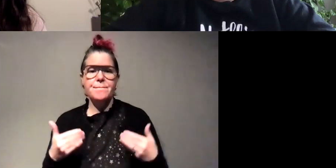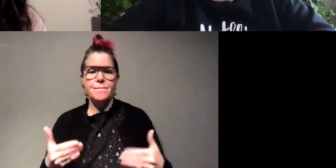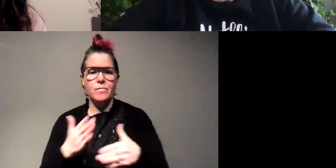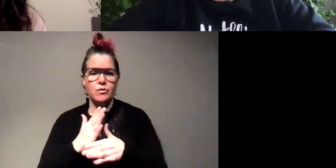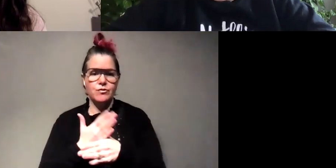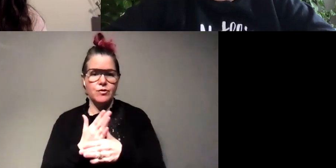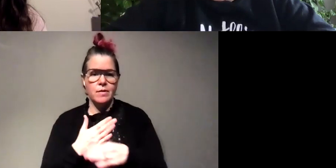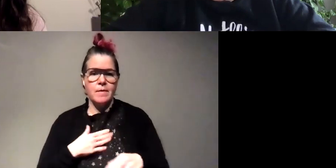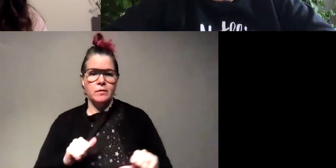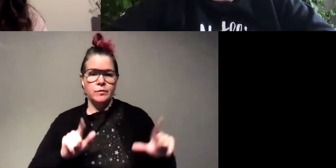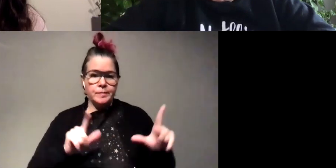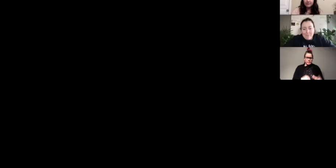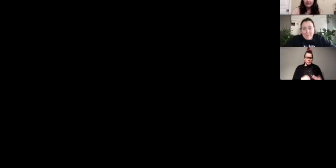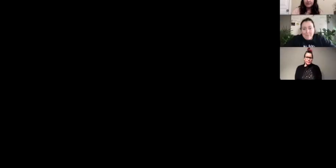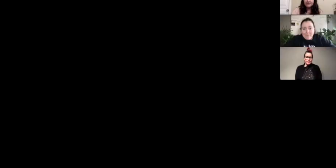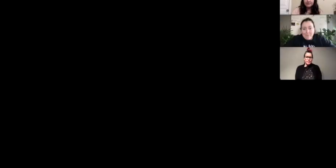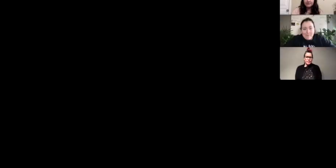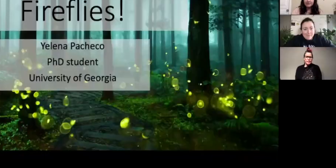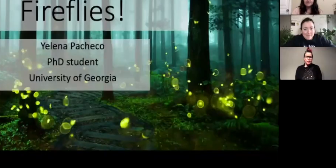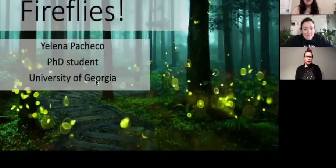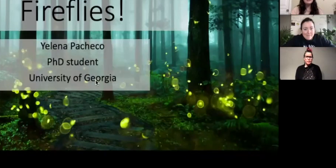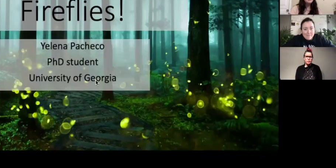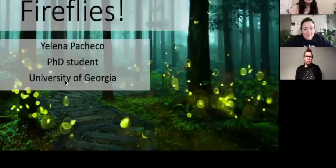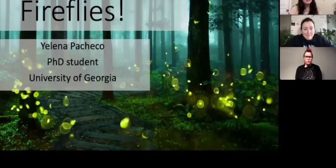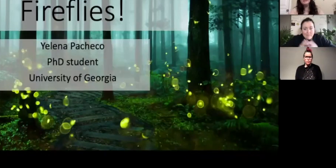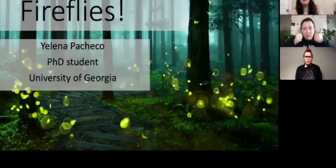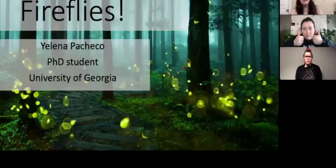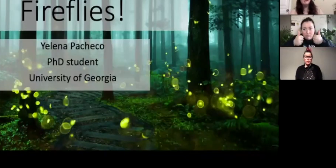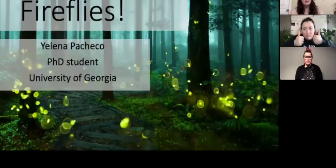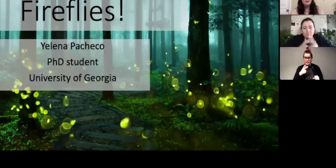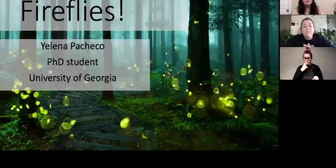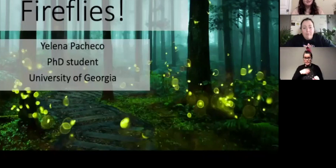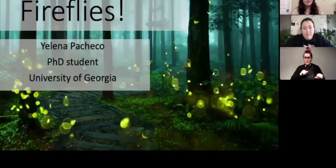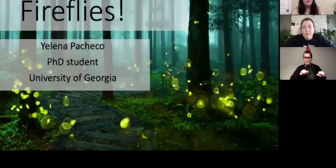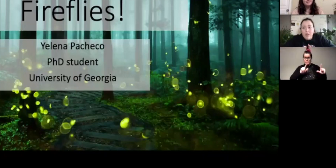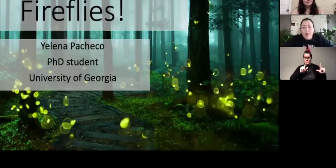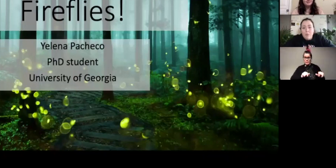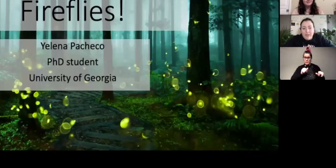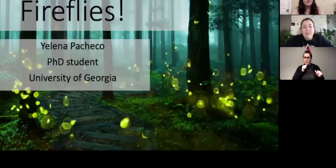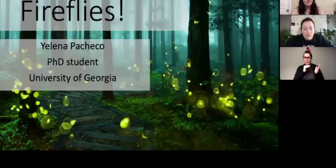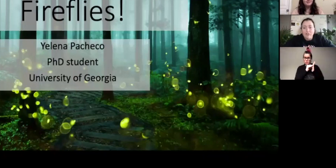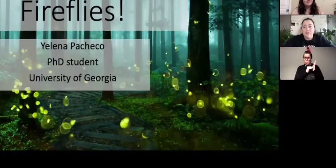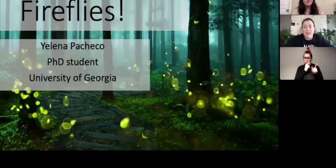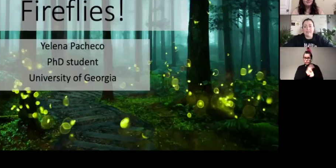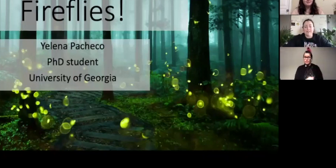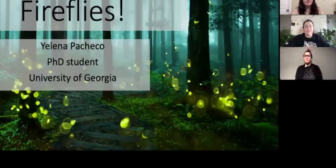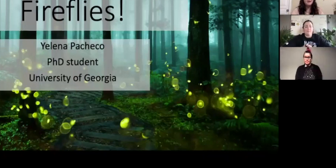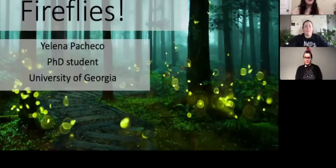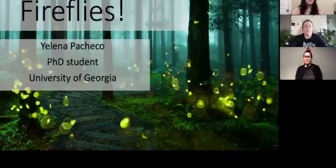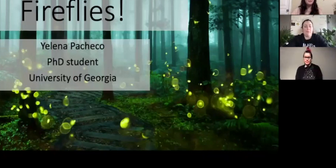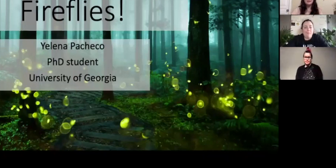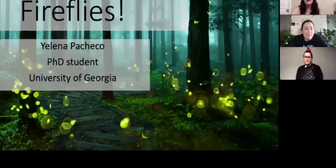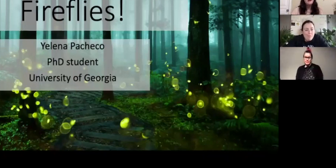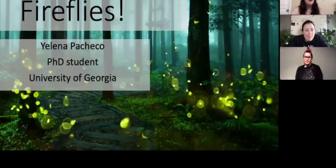my screen so you guys can just see my slides not my notes right we can see just your slides yes